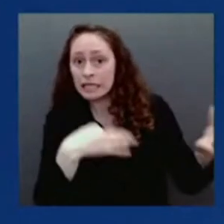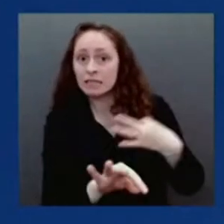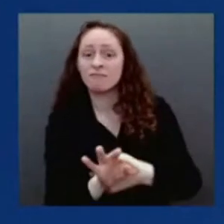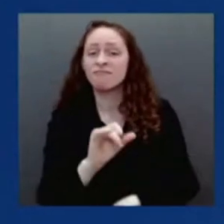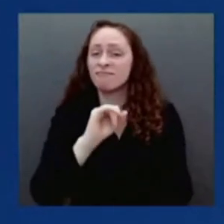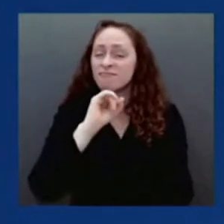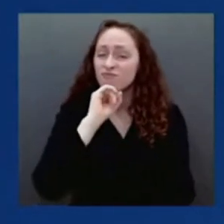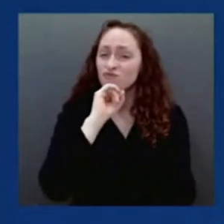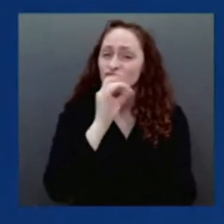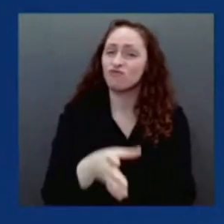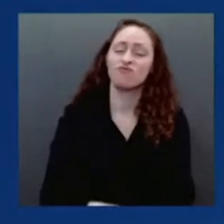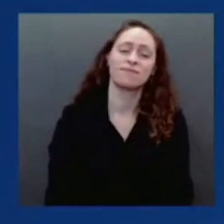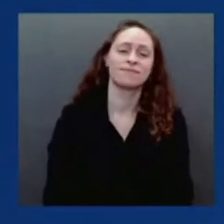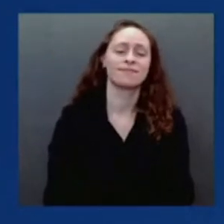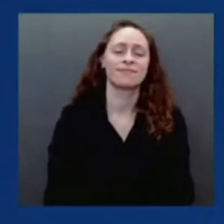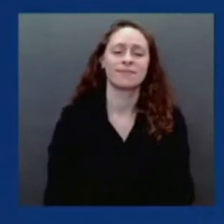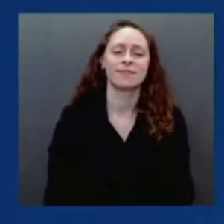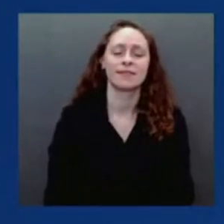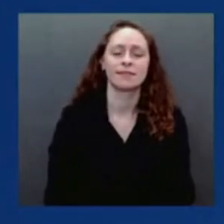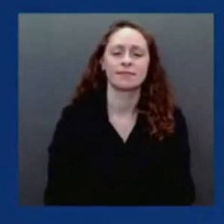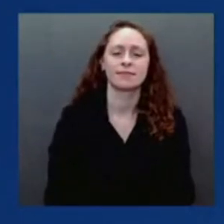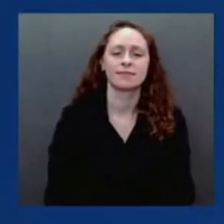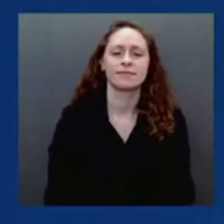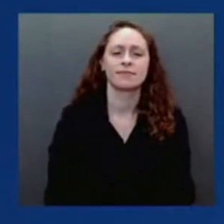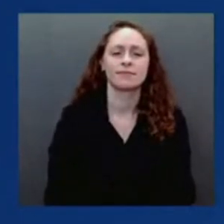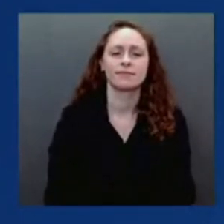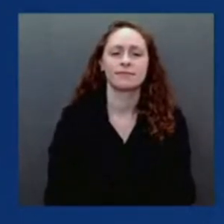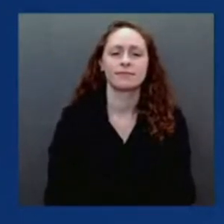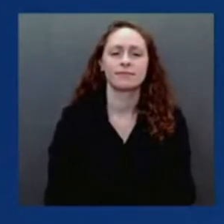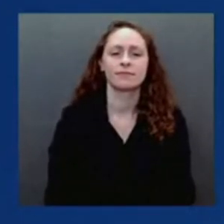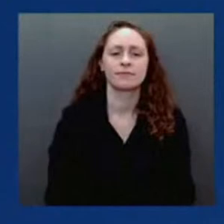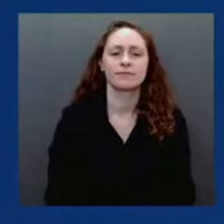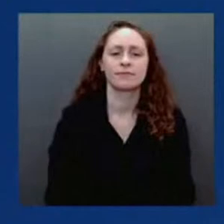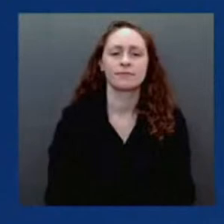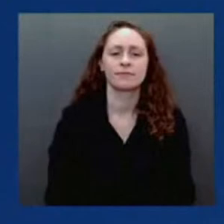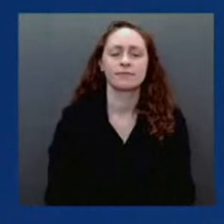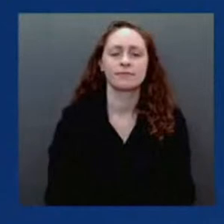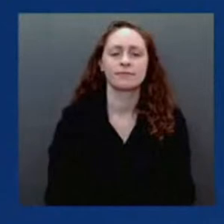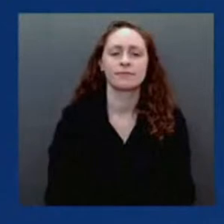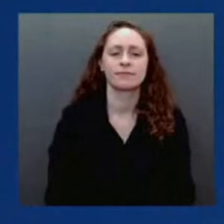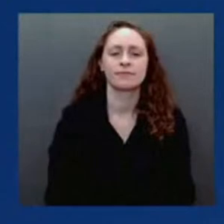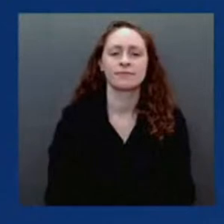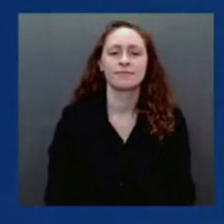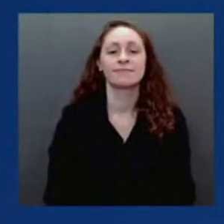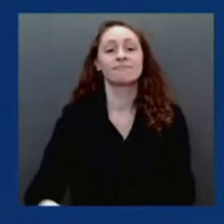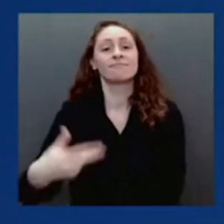we have shipped four times more free doses to the world than any other country.